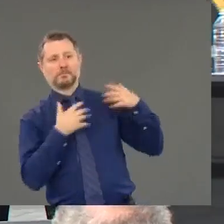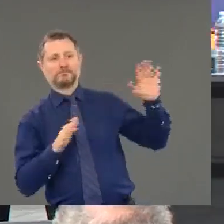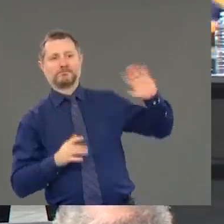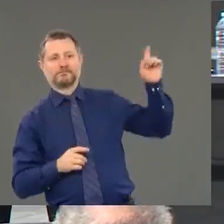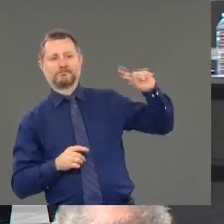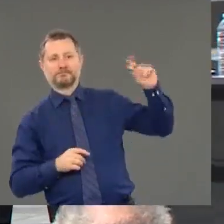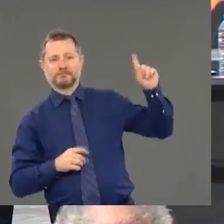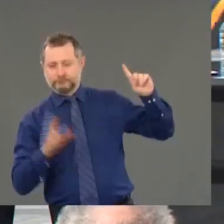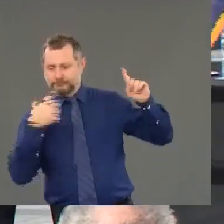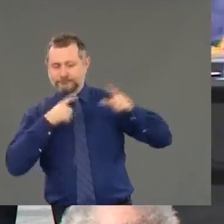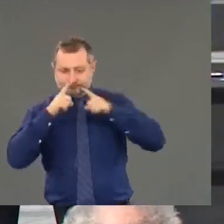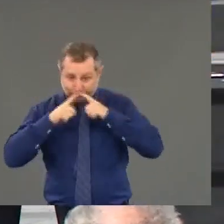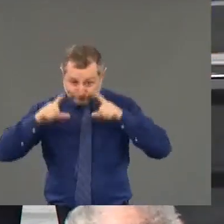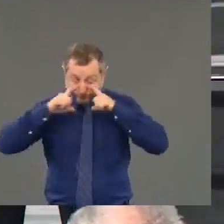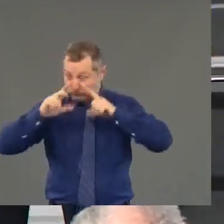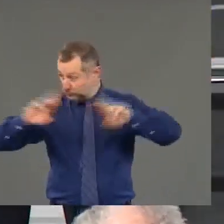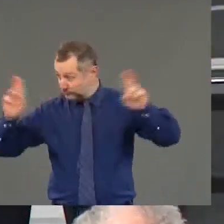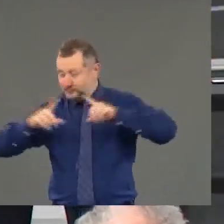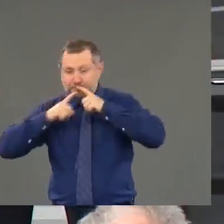Messed up?